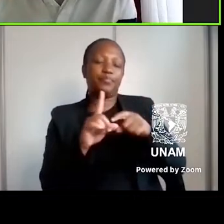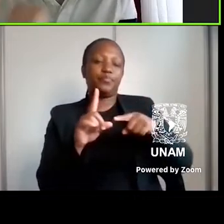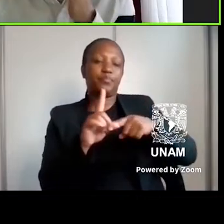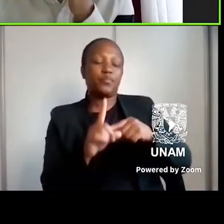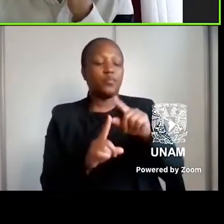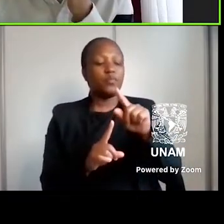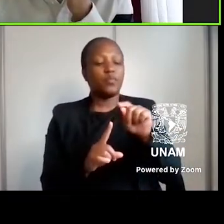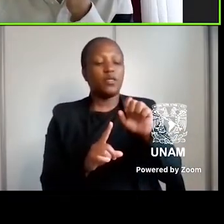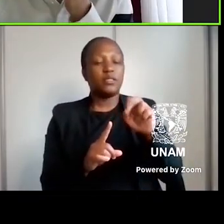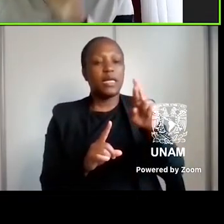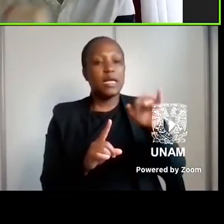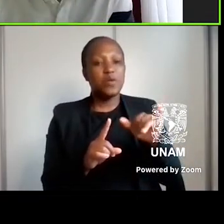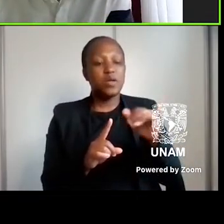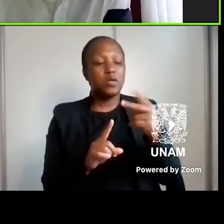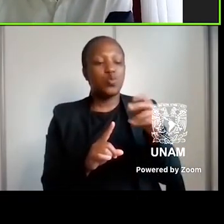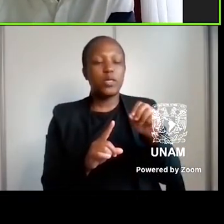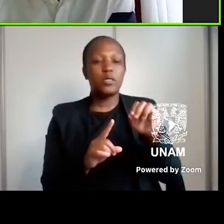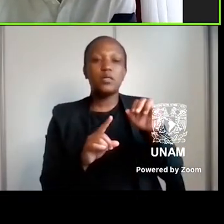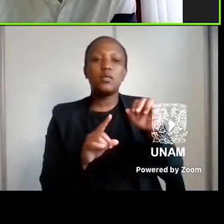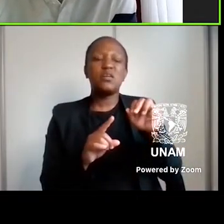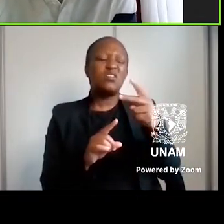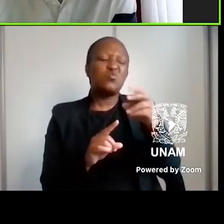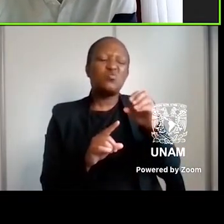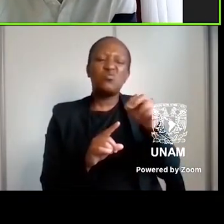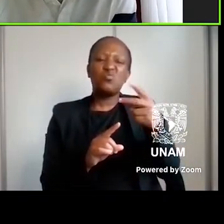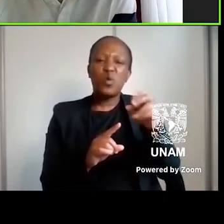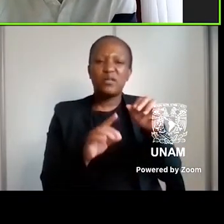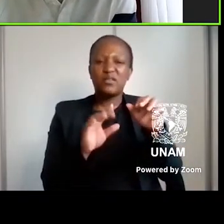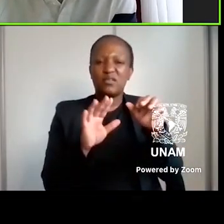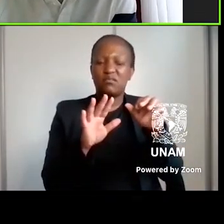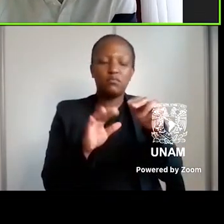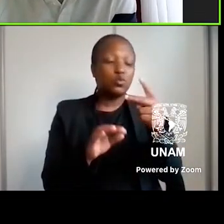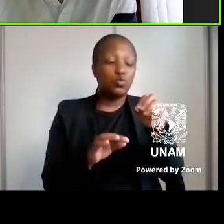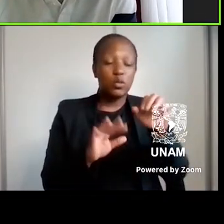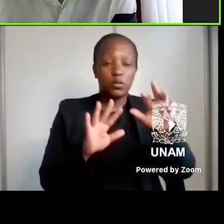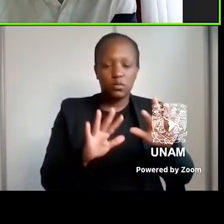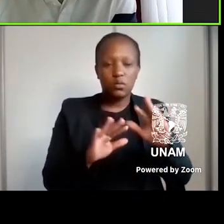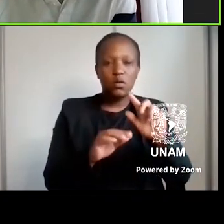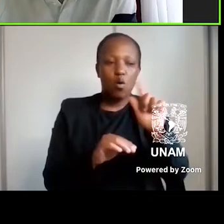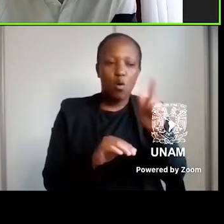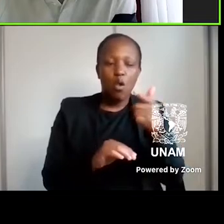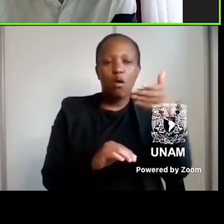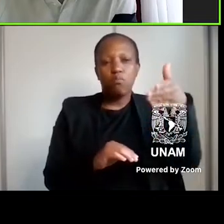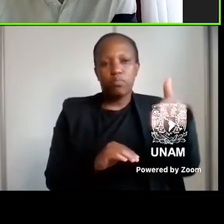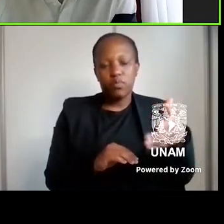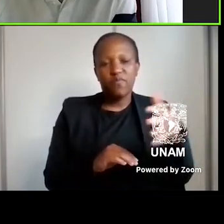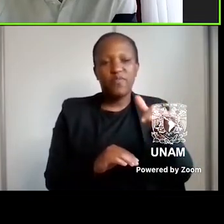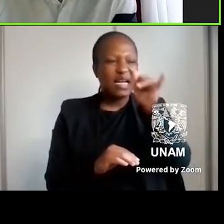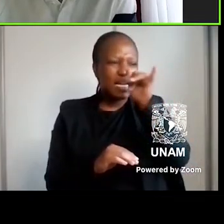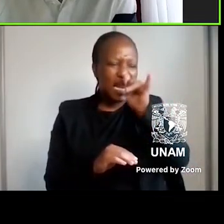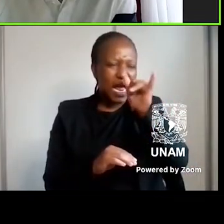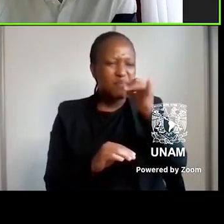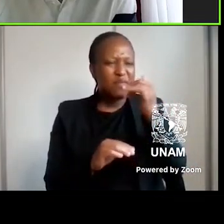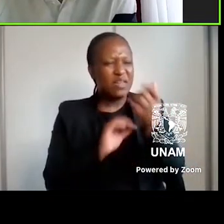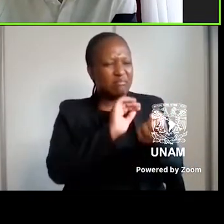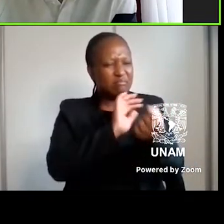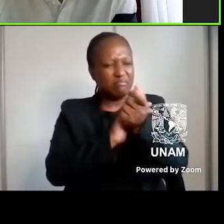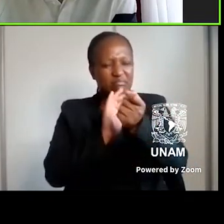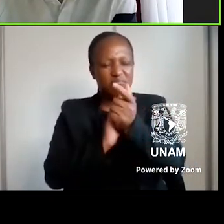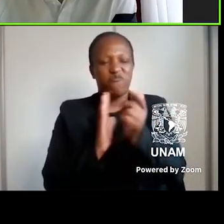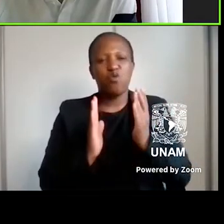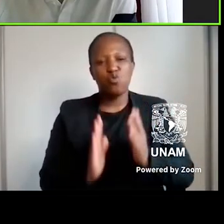29 book, Everyone is Present, focusing instead on that other 20th century crime against humanity, a story of